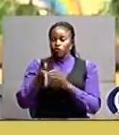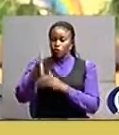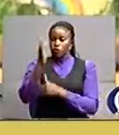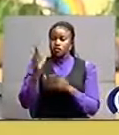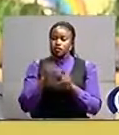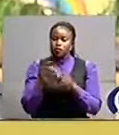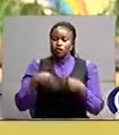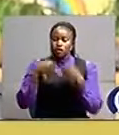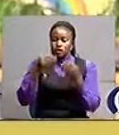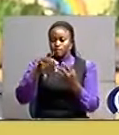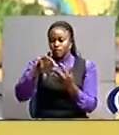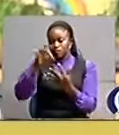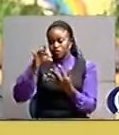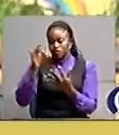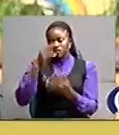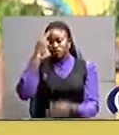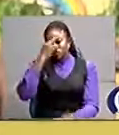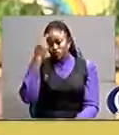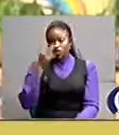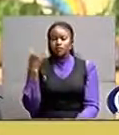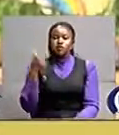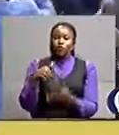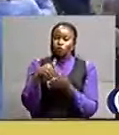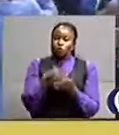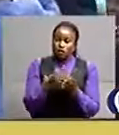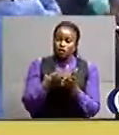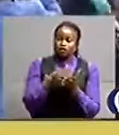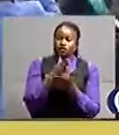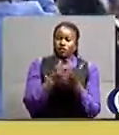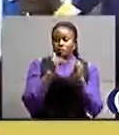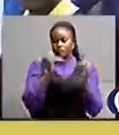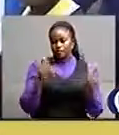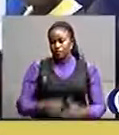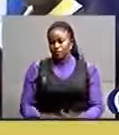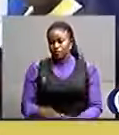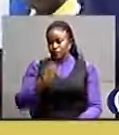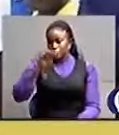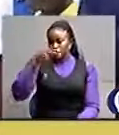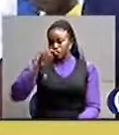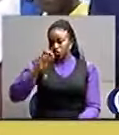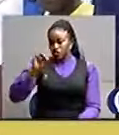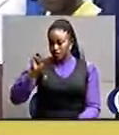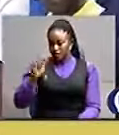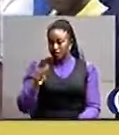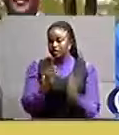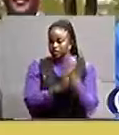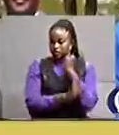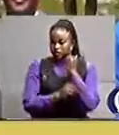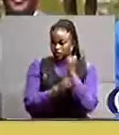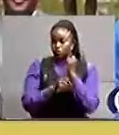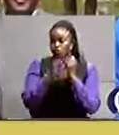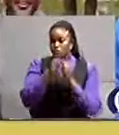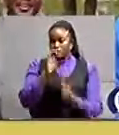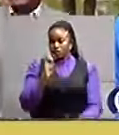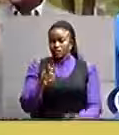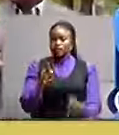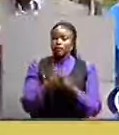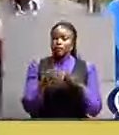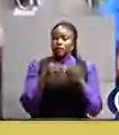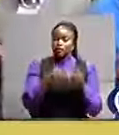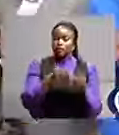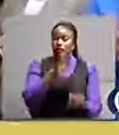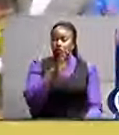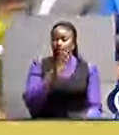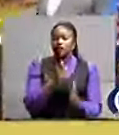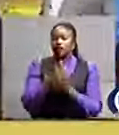priority to those learners who are weak in a certain level. In Shima district, UCE schools also lead with 8 and 9 aggregates in